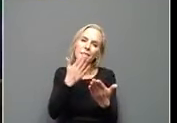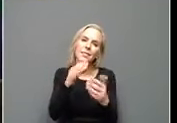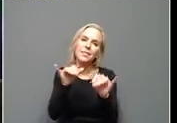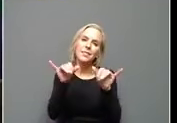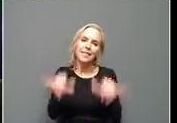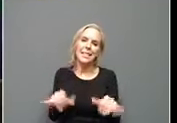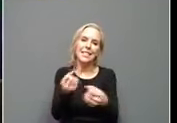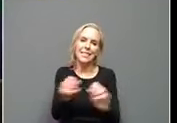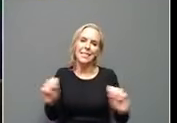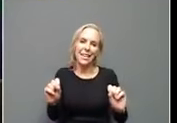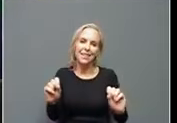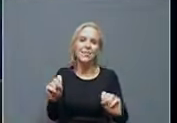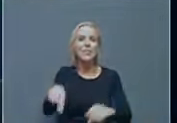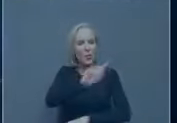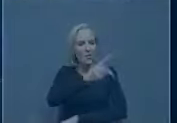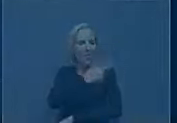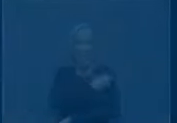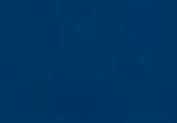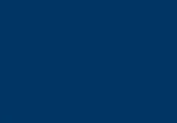Get vaccinated.